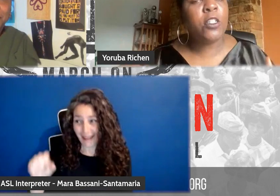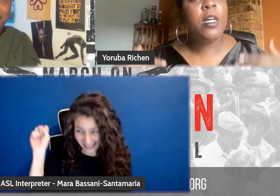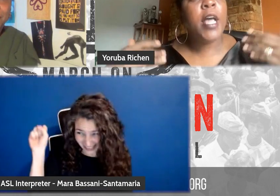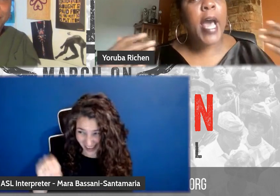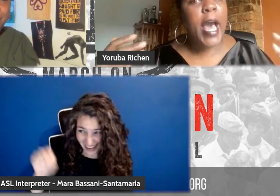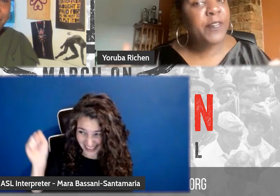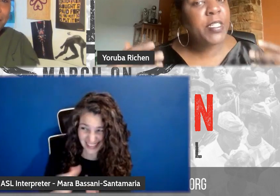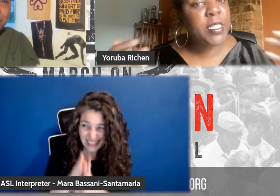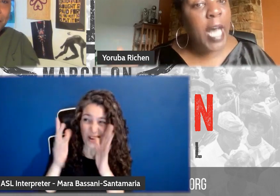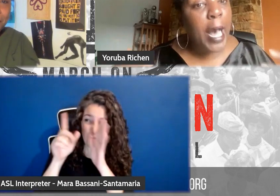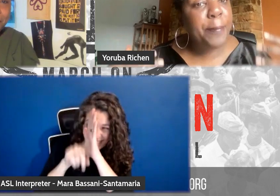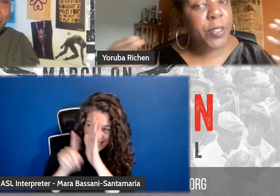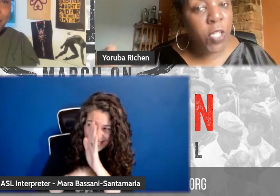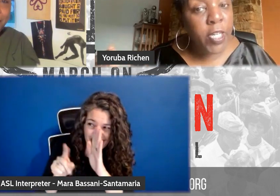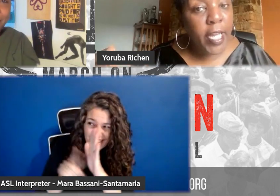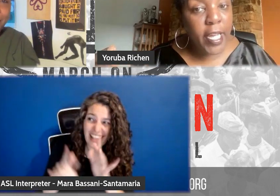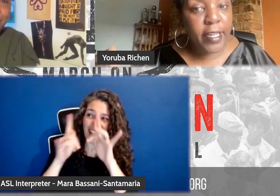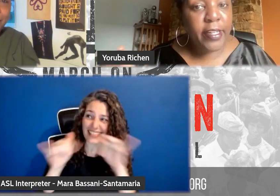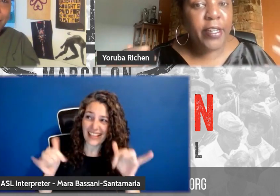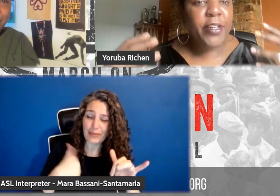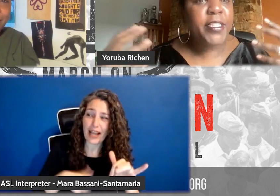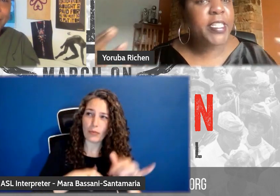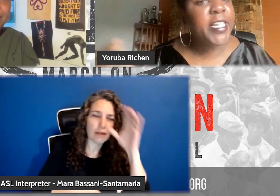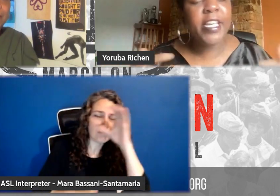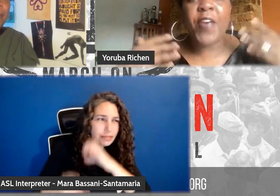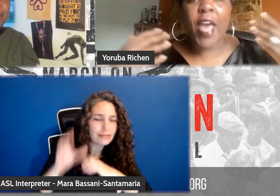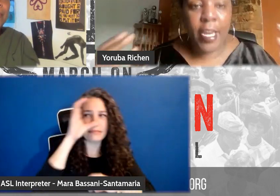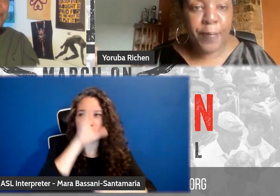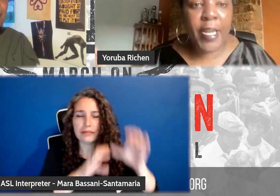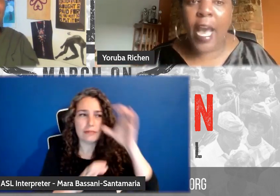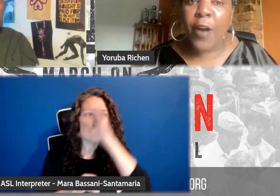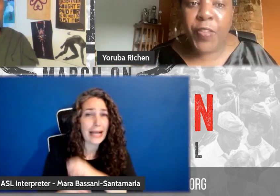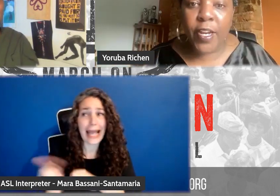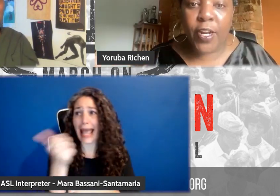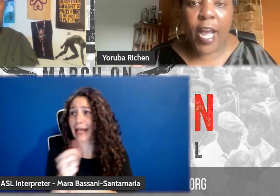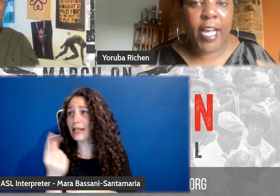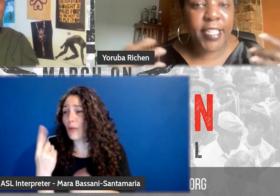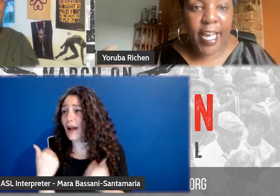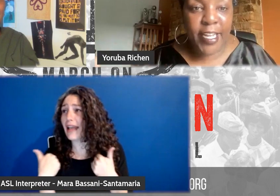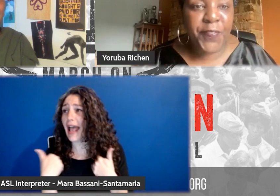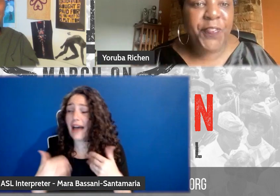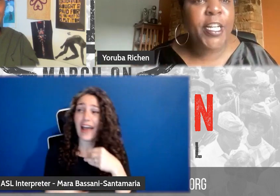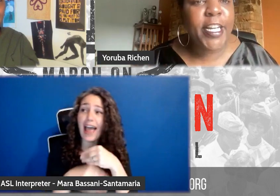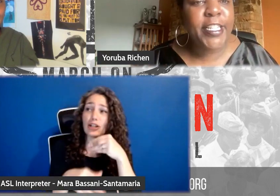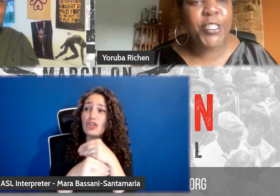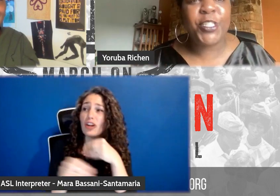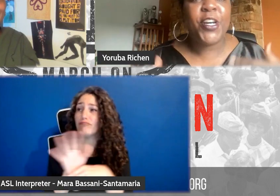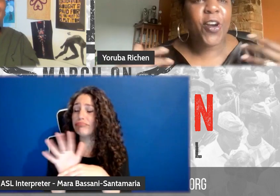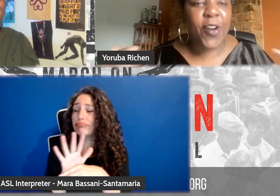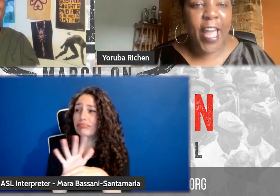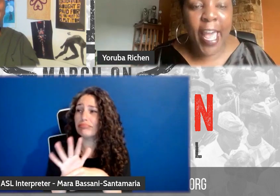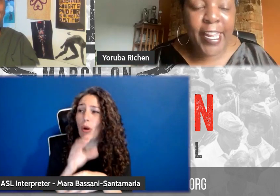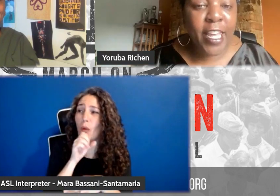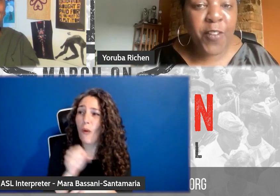we're also still haven't stopped looking to see if anybody out there has any footage